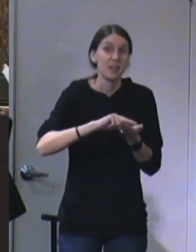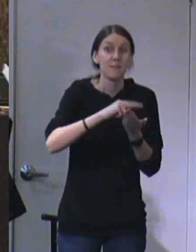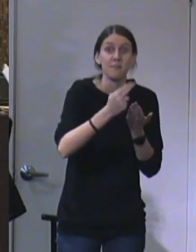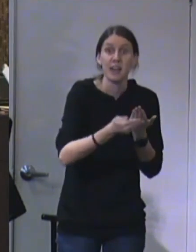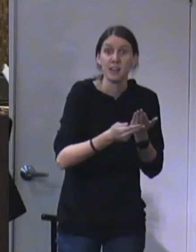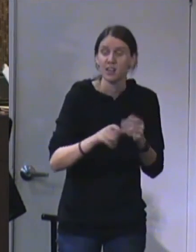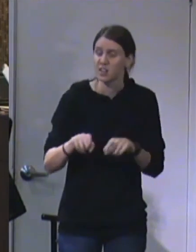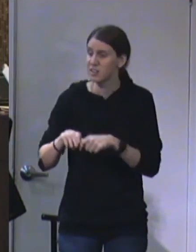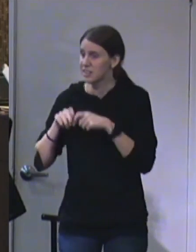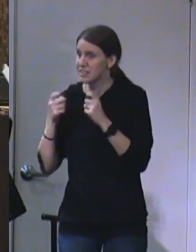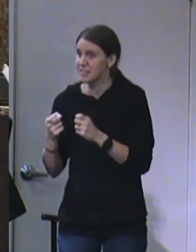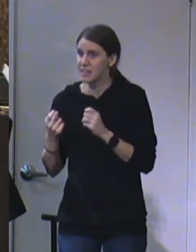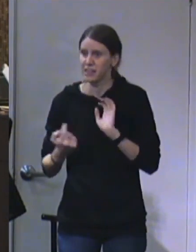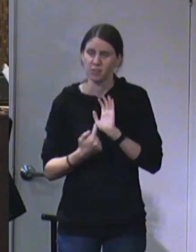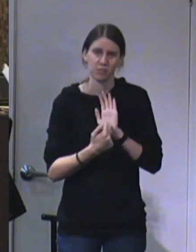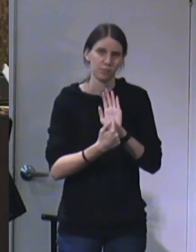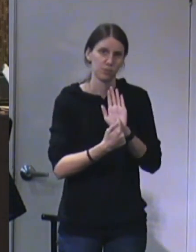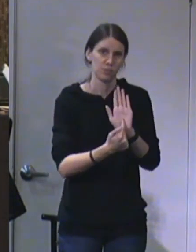failure, every sin.